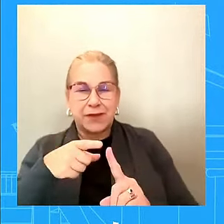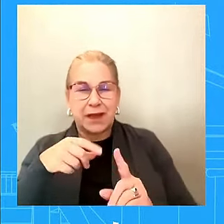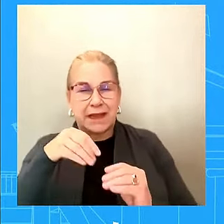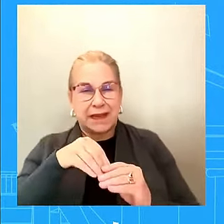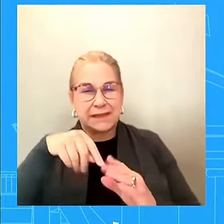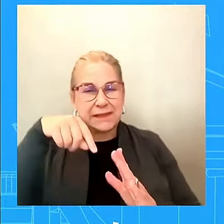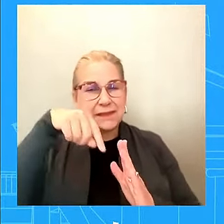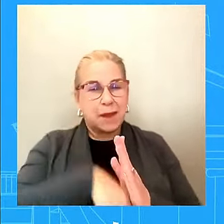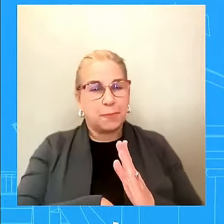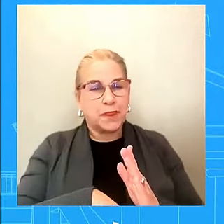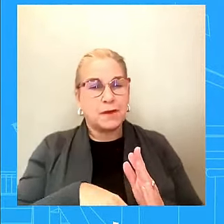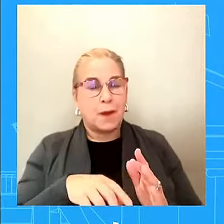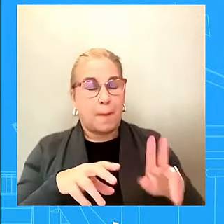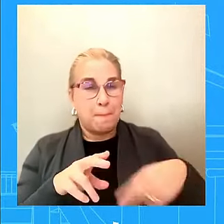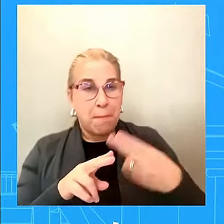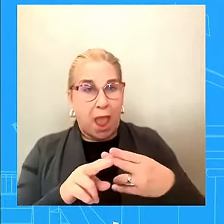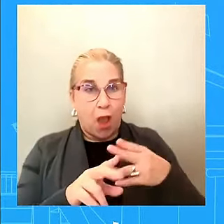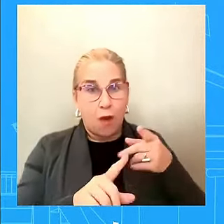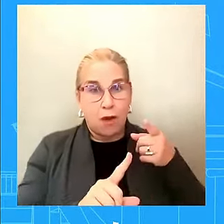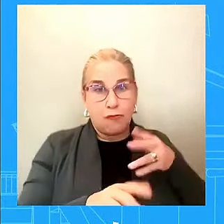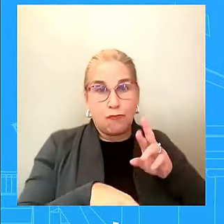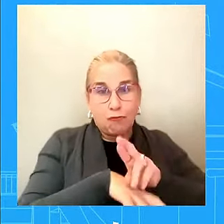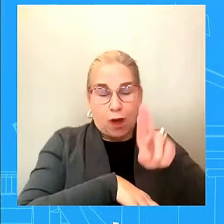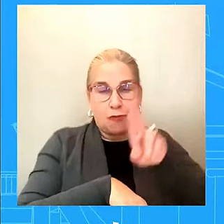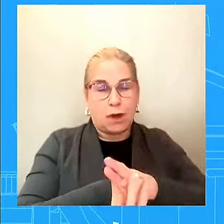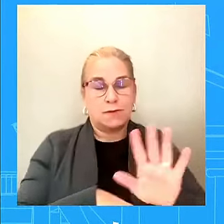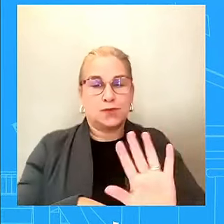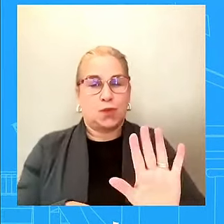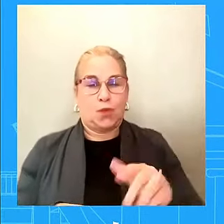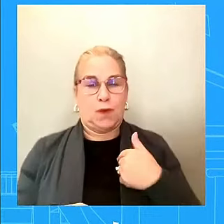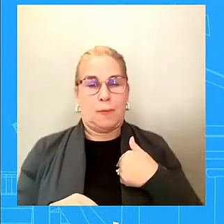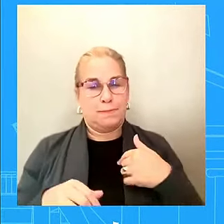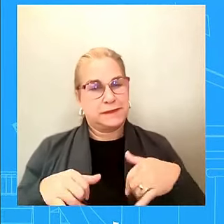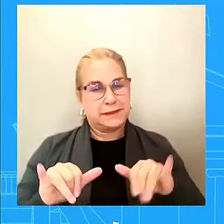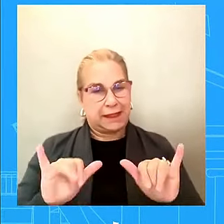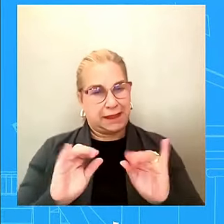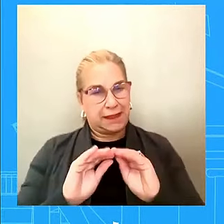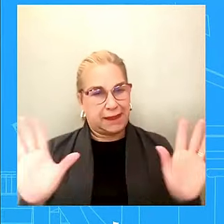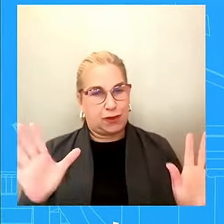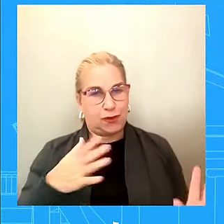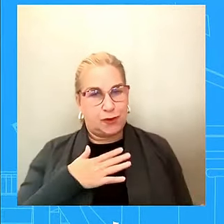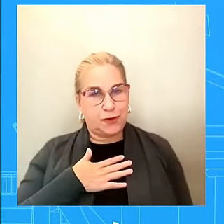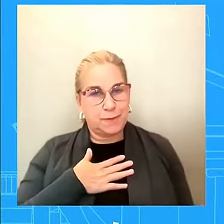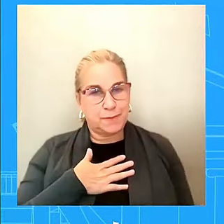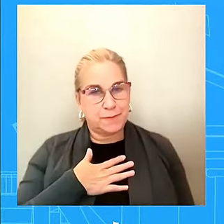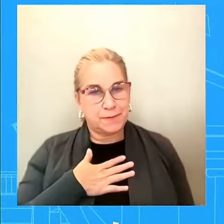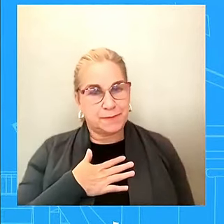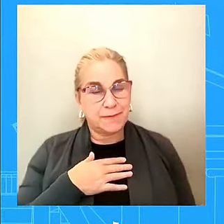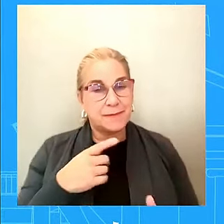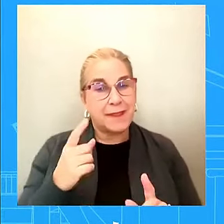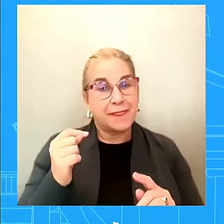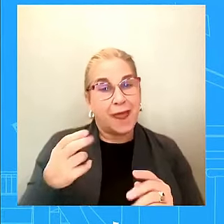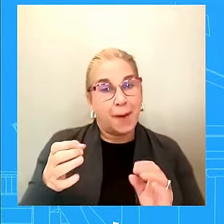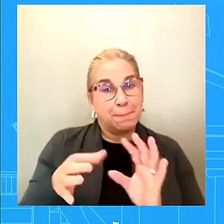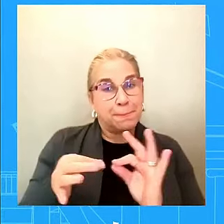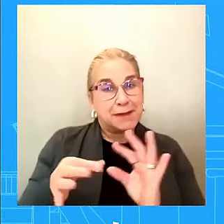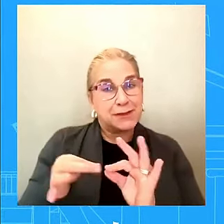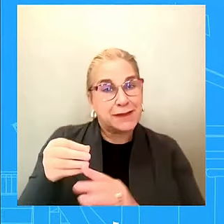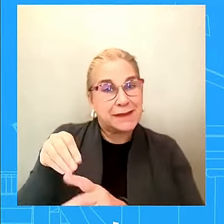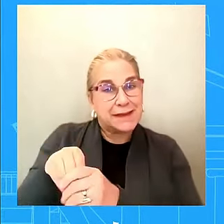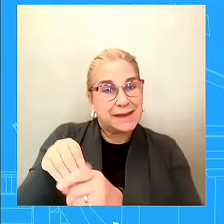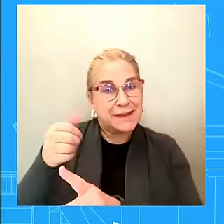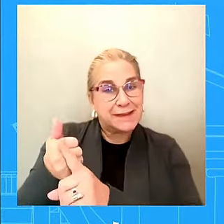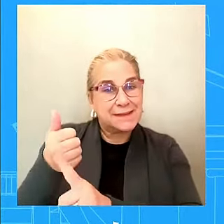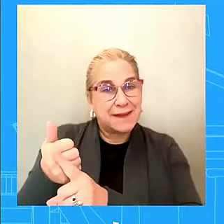see. Uh, we've been very clear, uh, about that from here. You, as you stated, uh, from, uh, the State Department and Department of Defense as well.